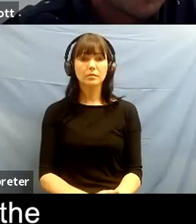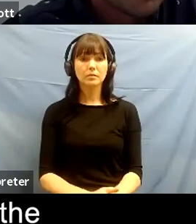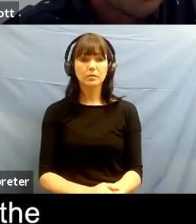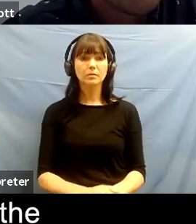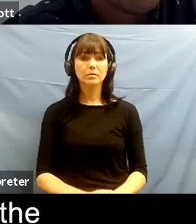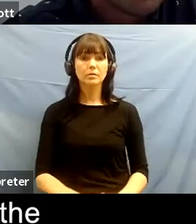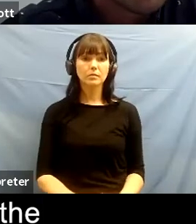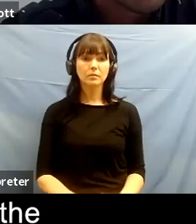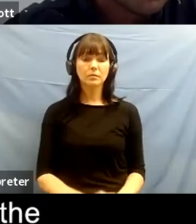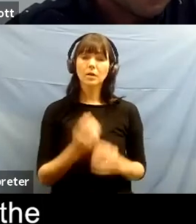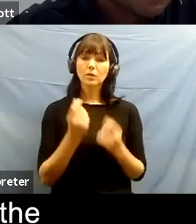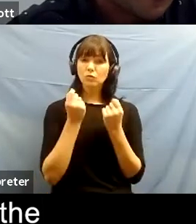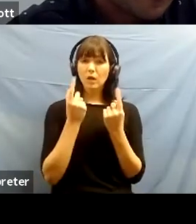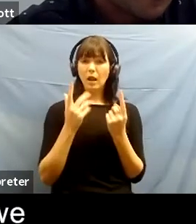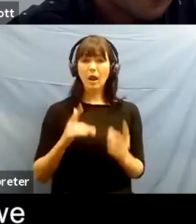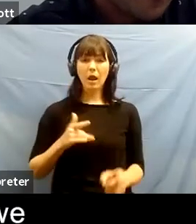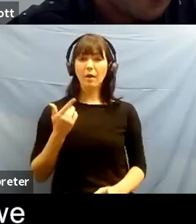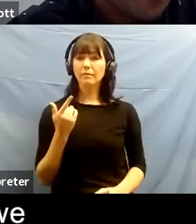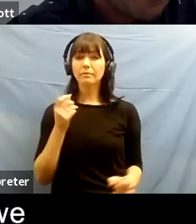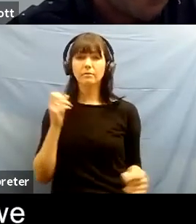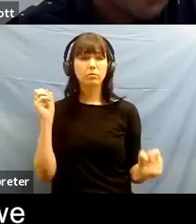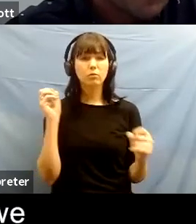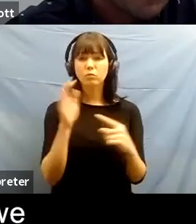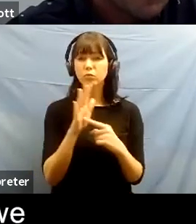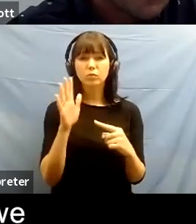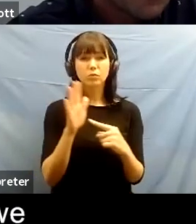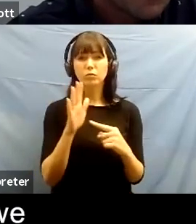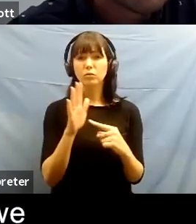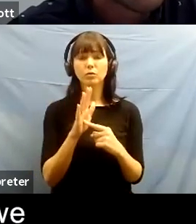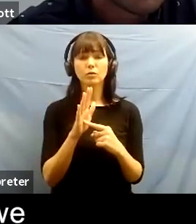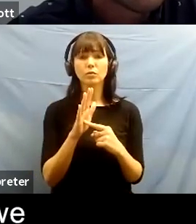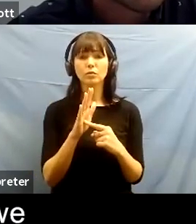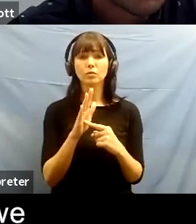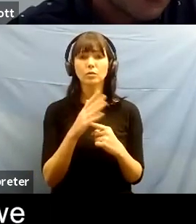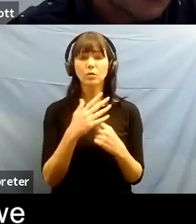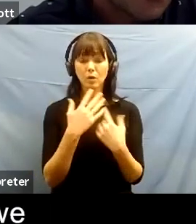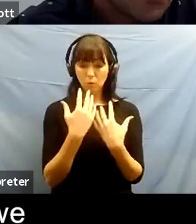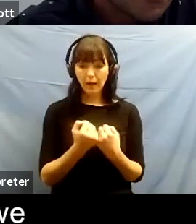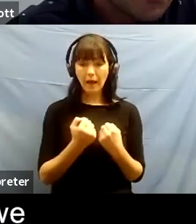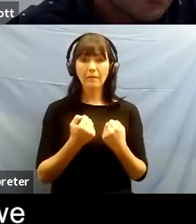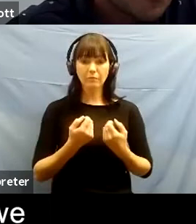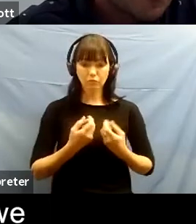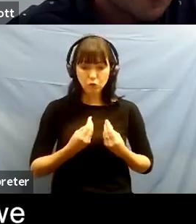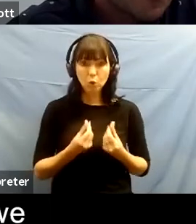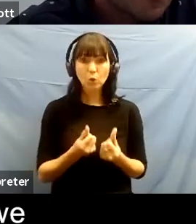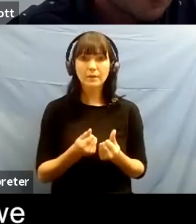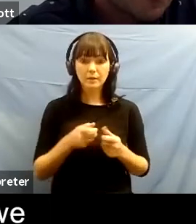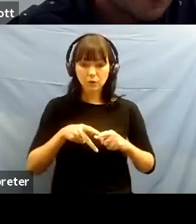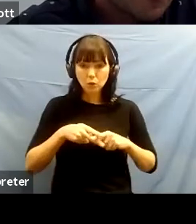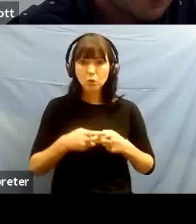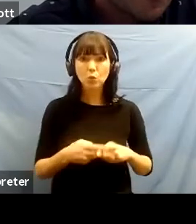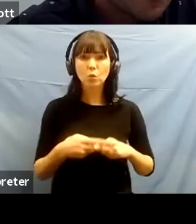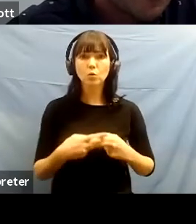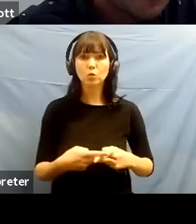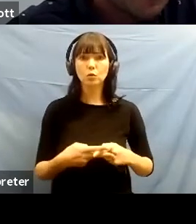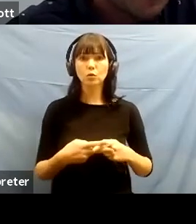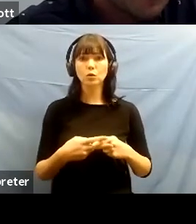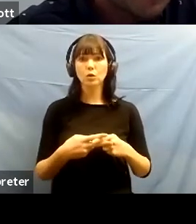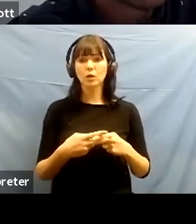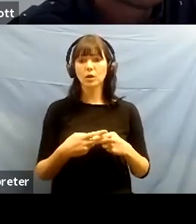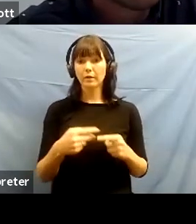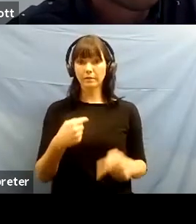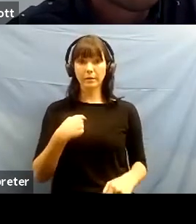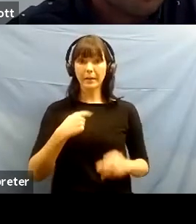crucial thing in a sense and we're also there are lots of tools that we use like service and so forth teaching is certainly one of them